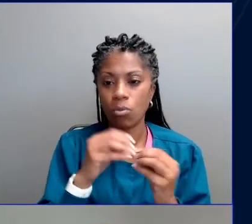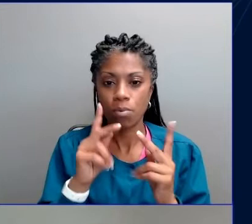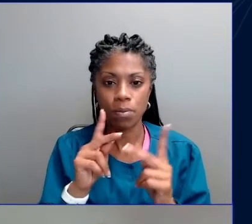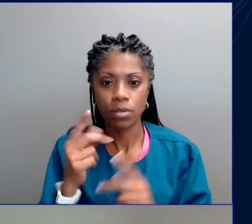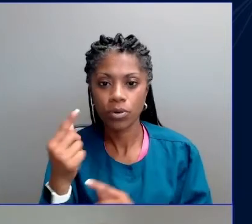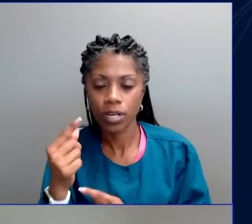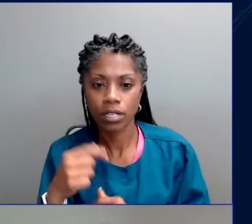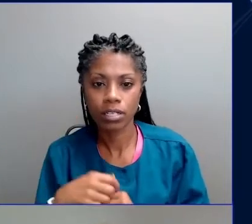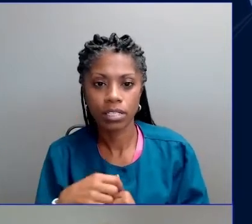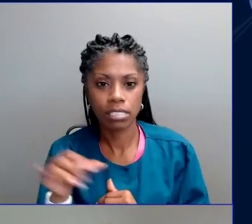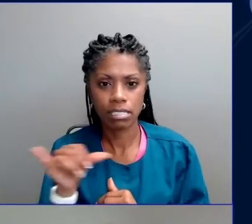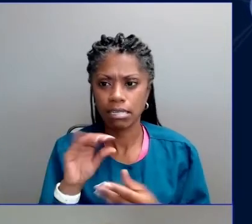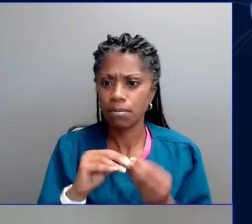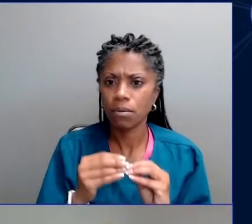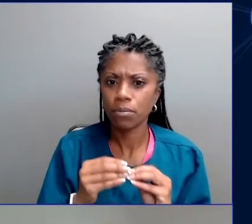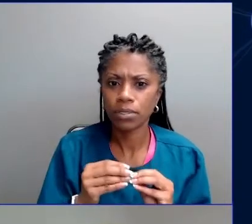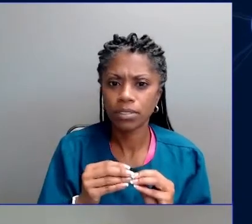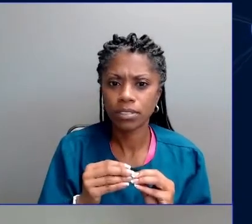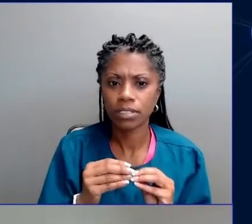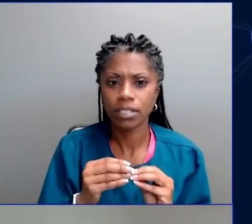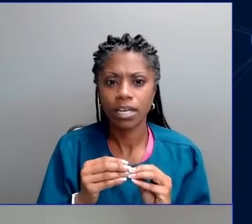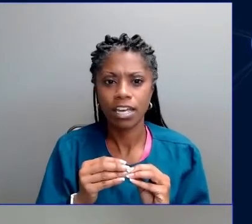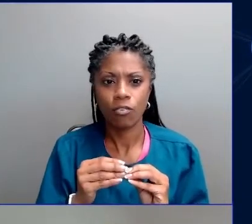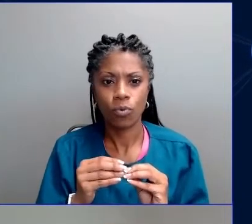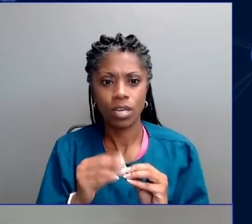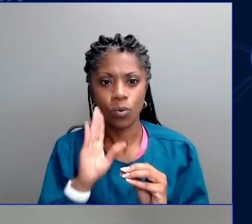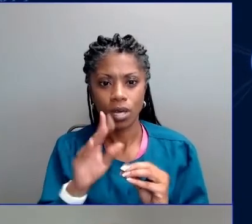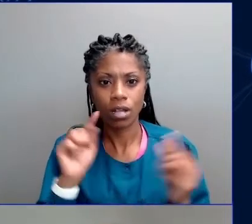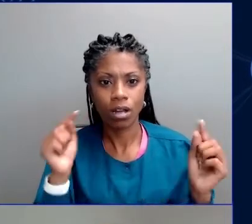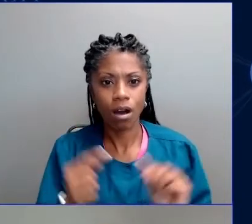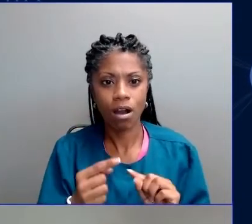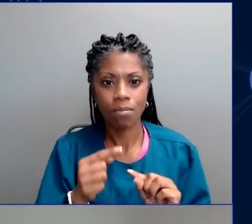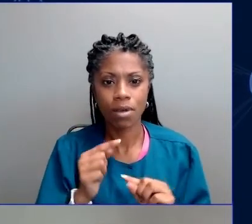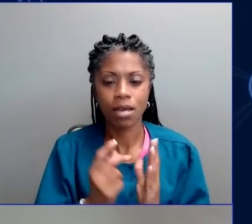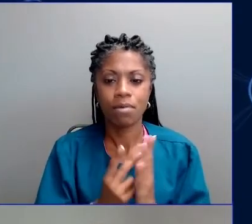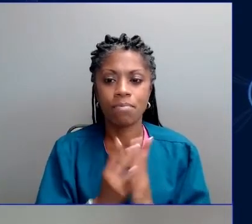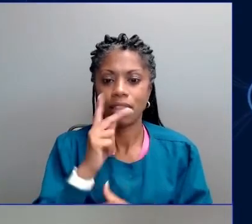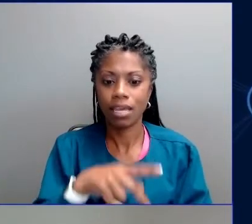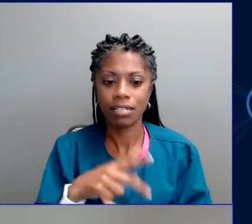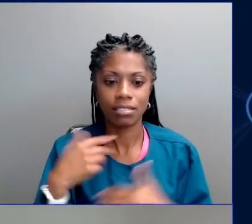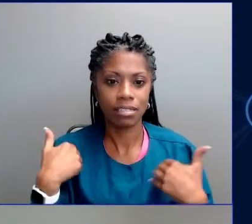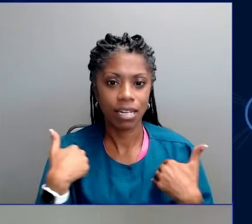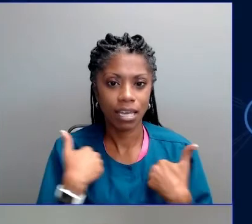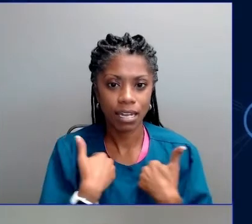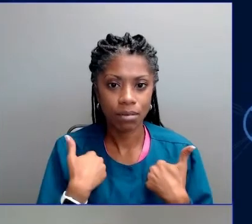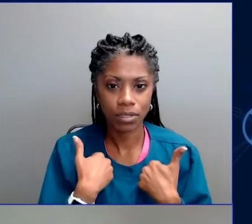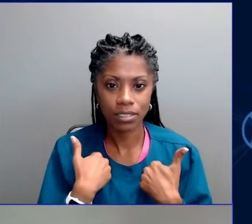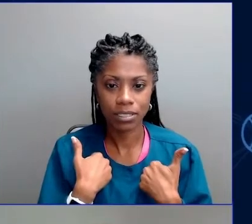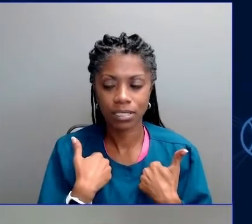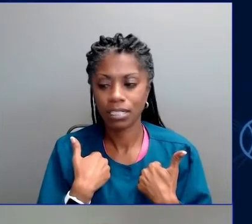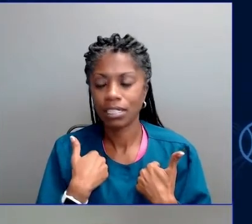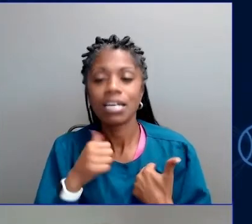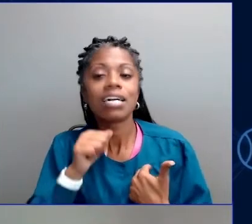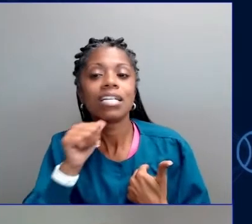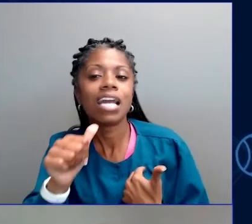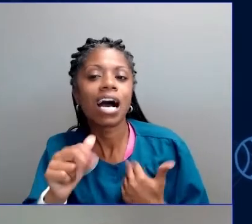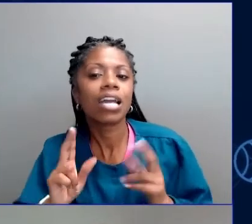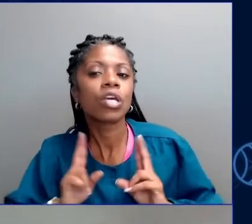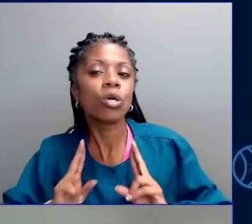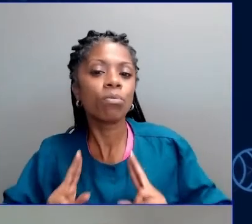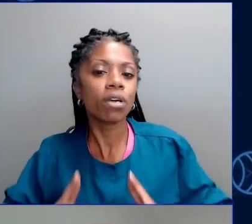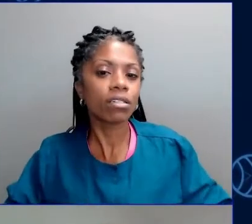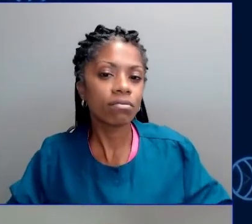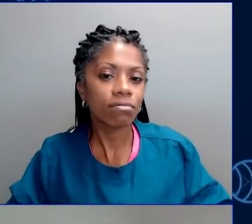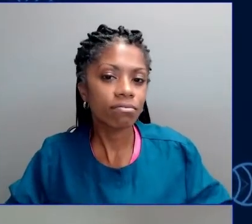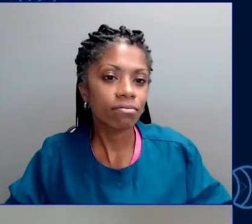the same numbers agree it will harm plants and animals, distant in relevance, non-human species. People agree it will harm